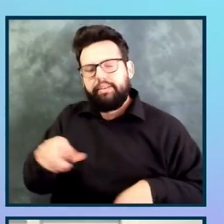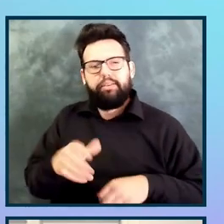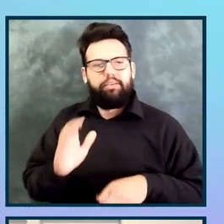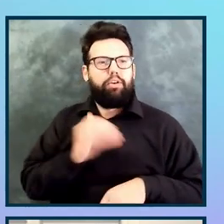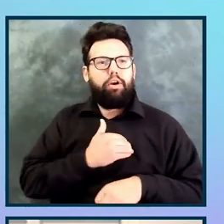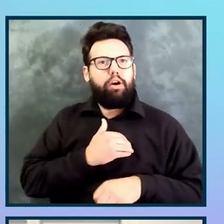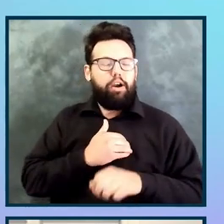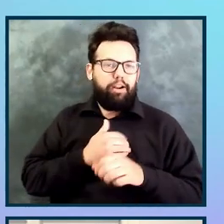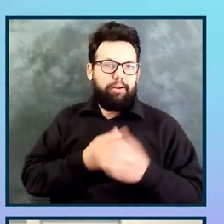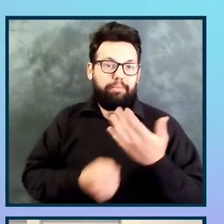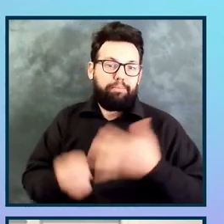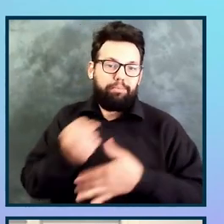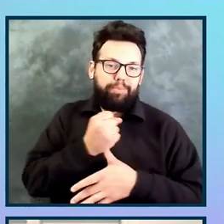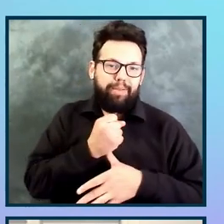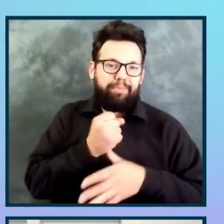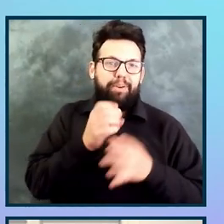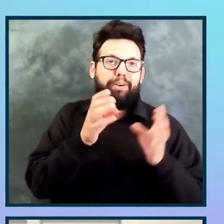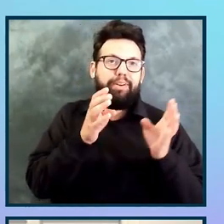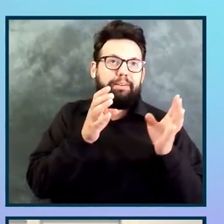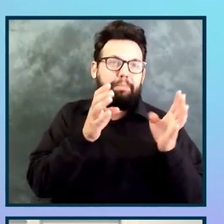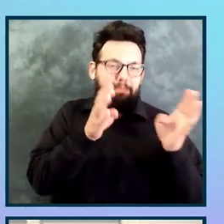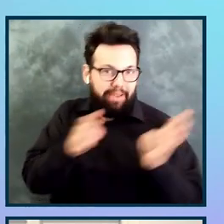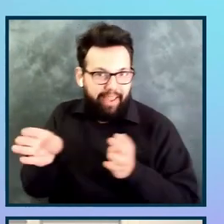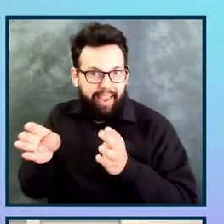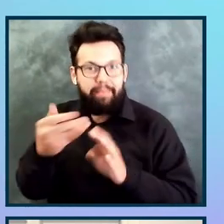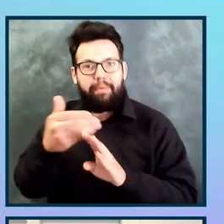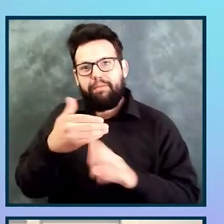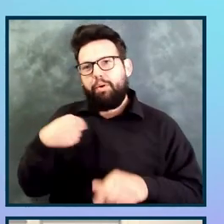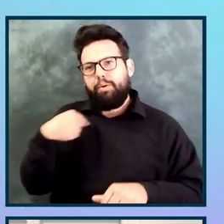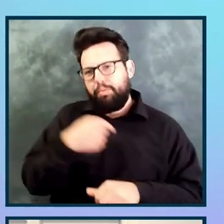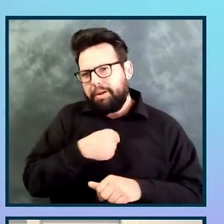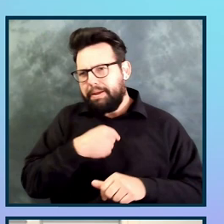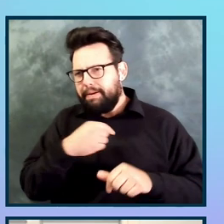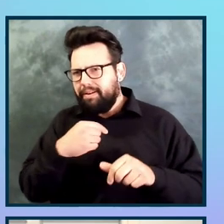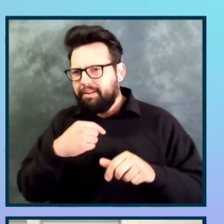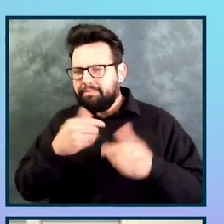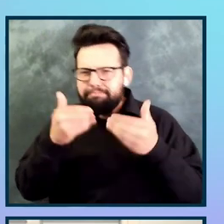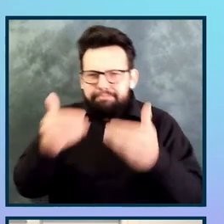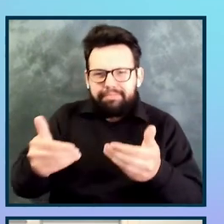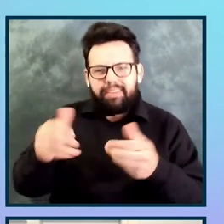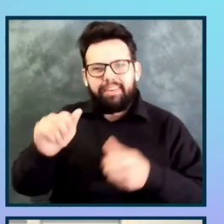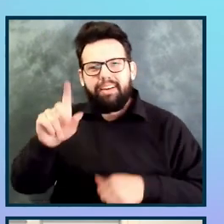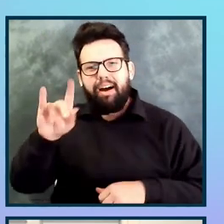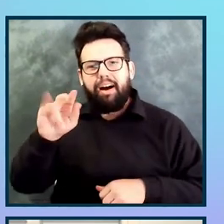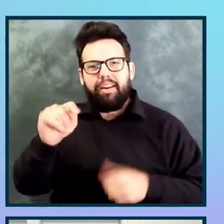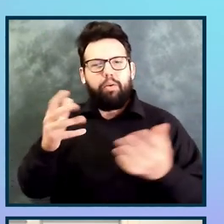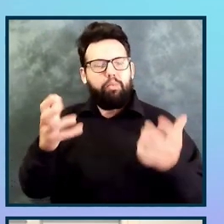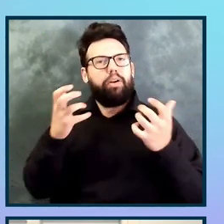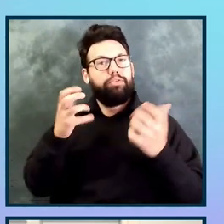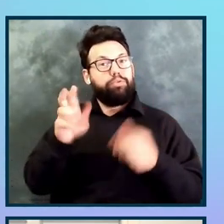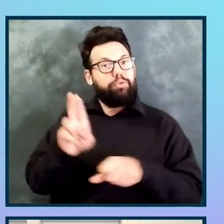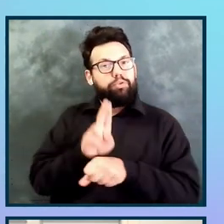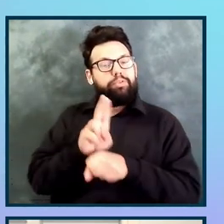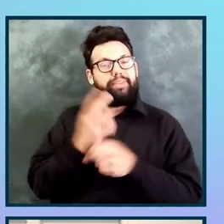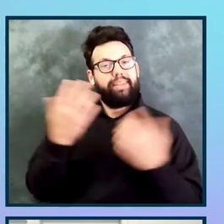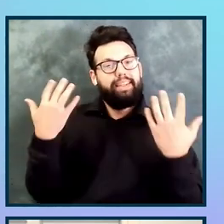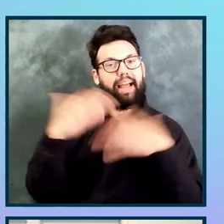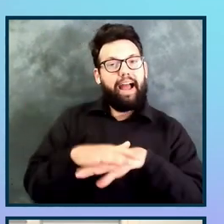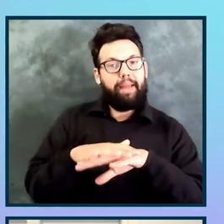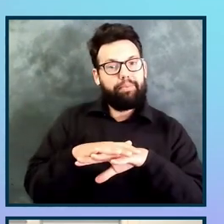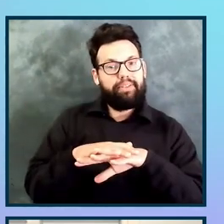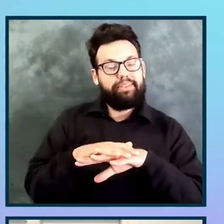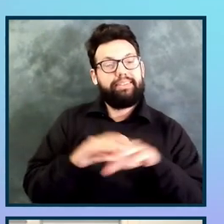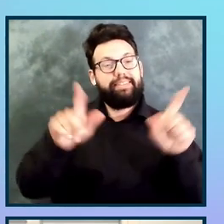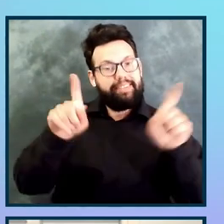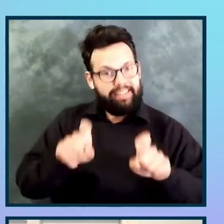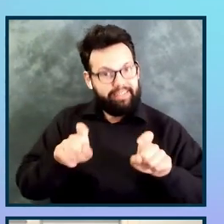we were going to go on this adventure of Agile audits, was really to leverage the hybrid testing so that we could more efficiently test these two versions of the